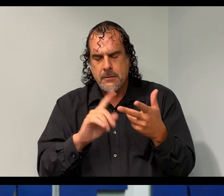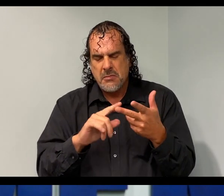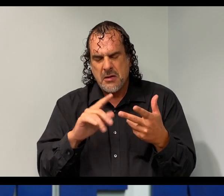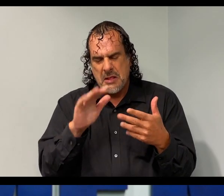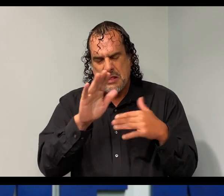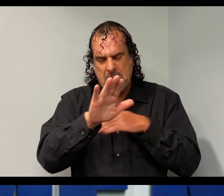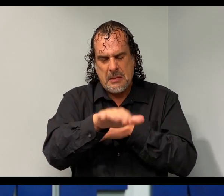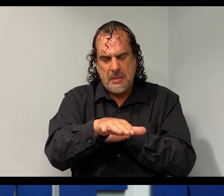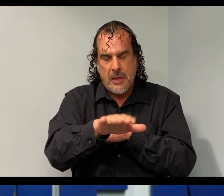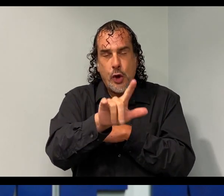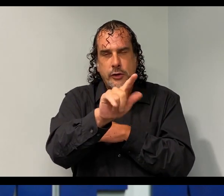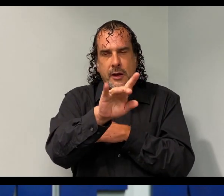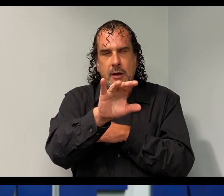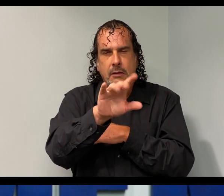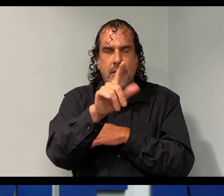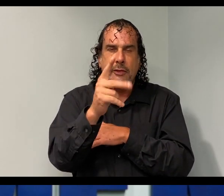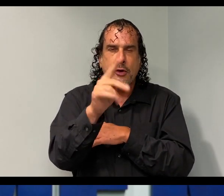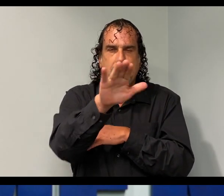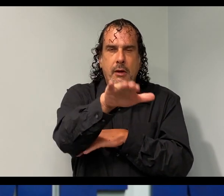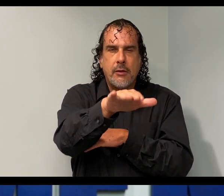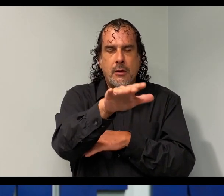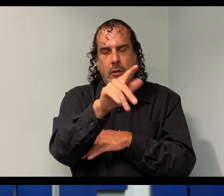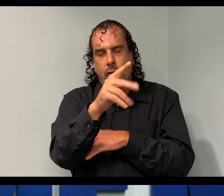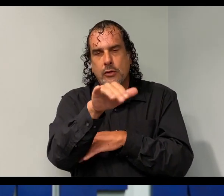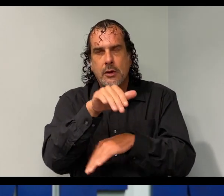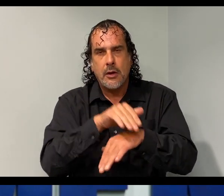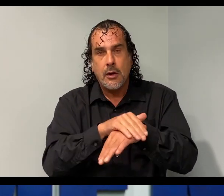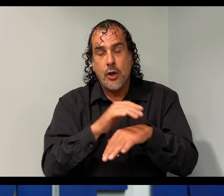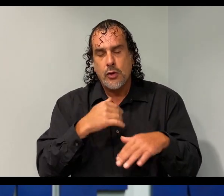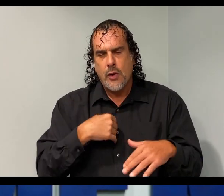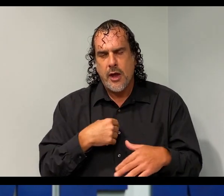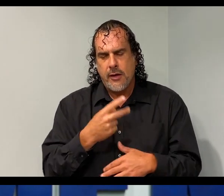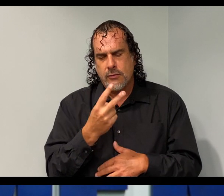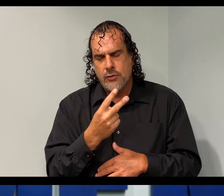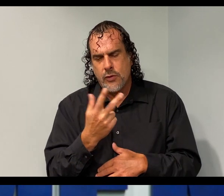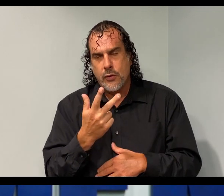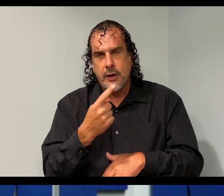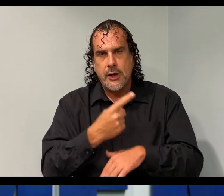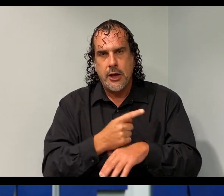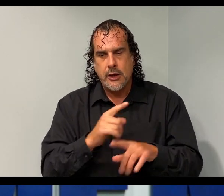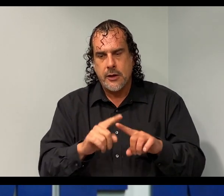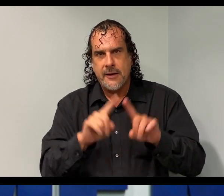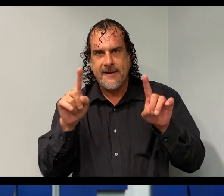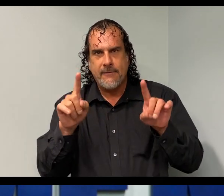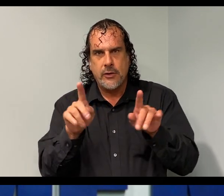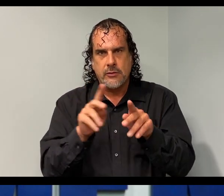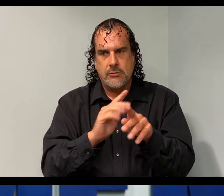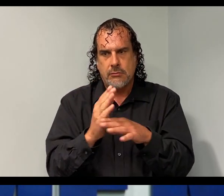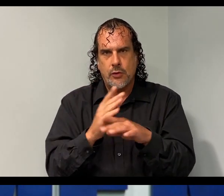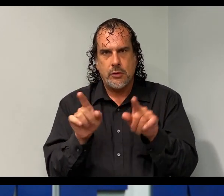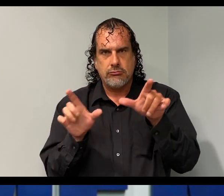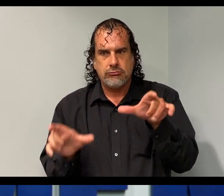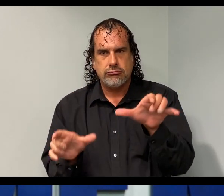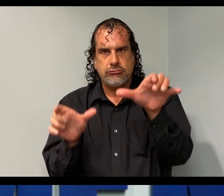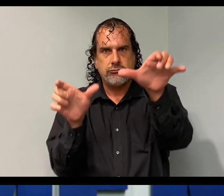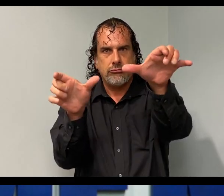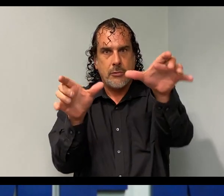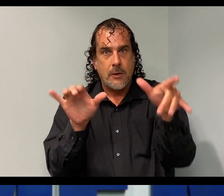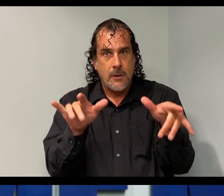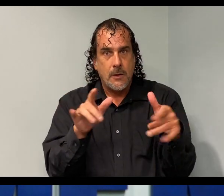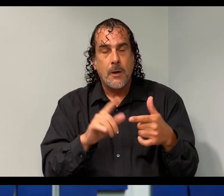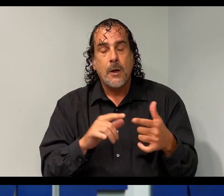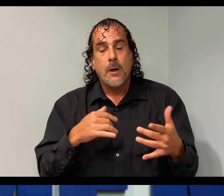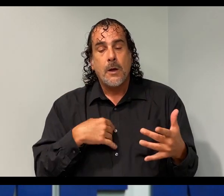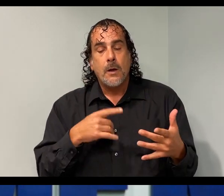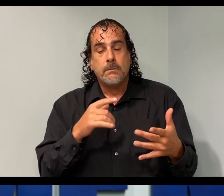afternoon, late Thursday night. So, we've got about two to three days of difference between these two storm tracks. So, what I would tell you is